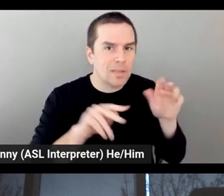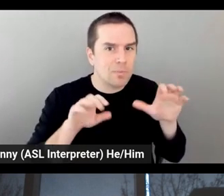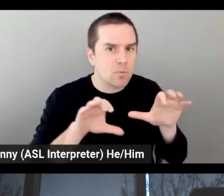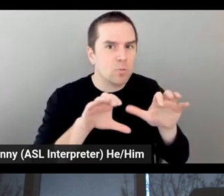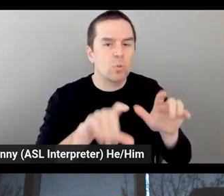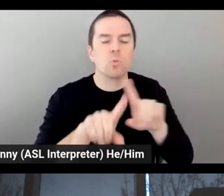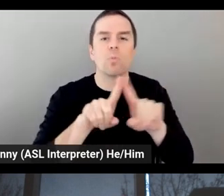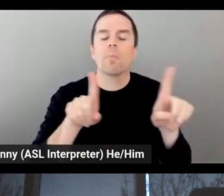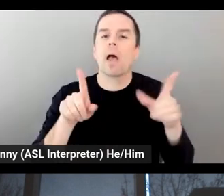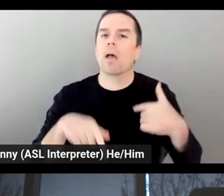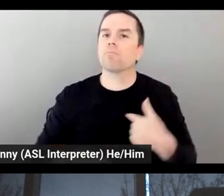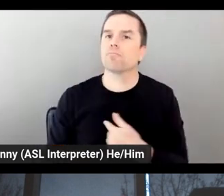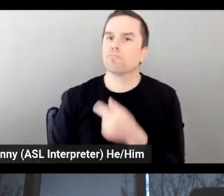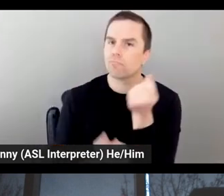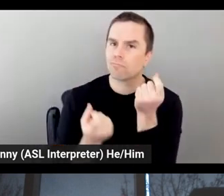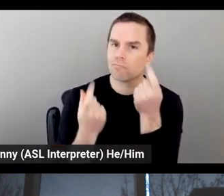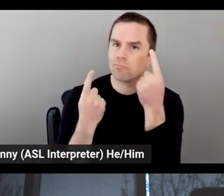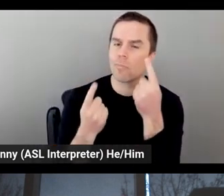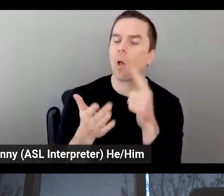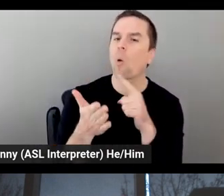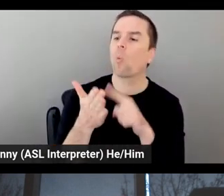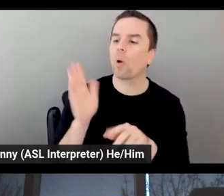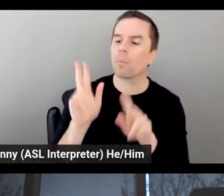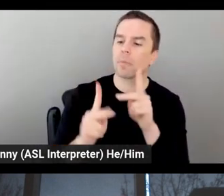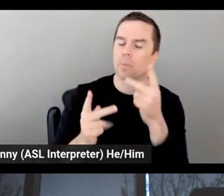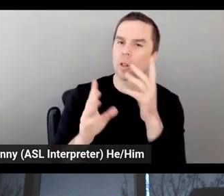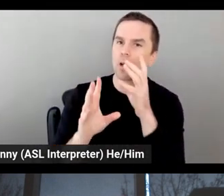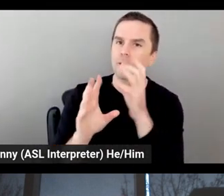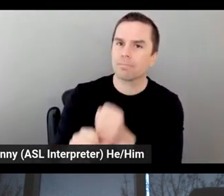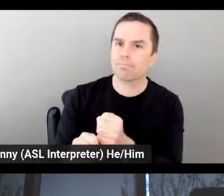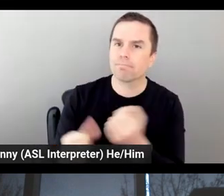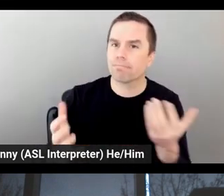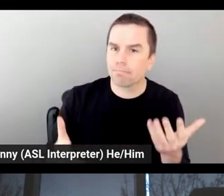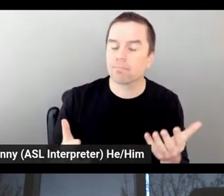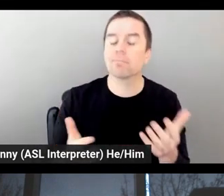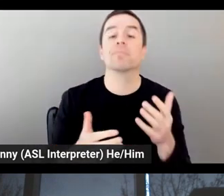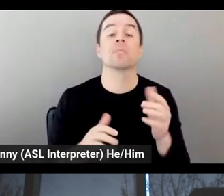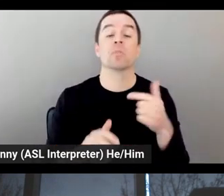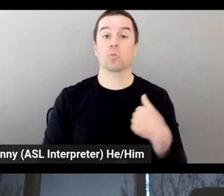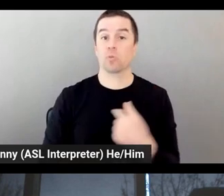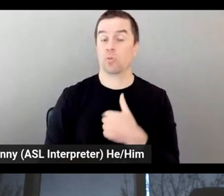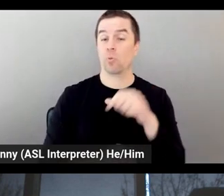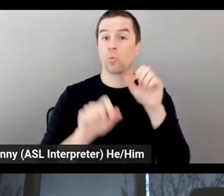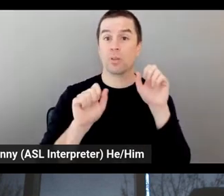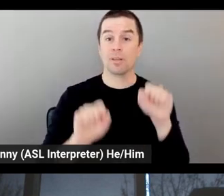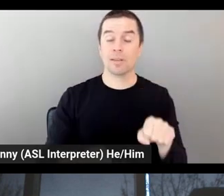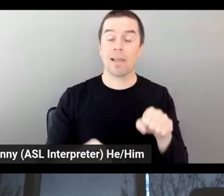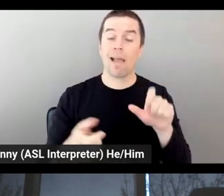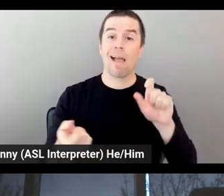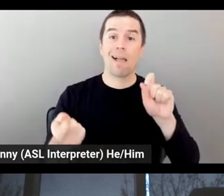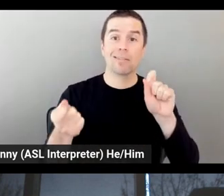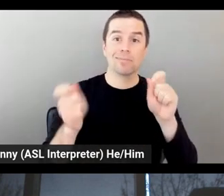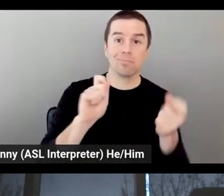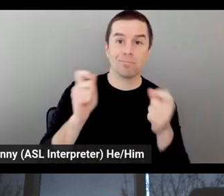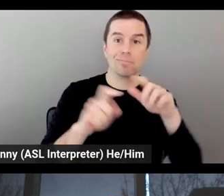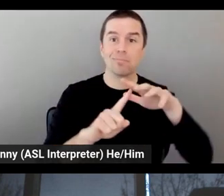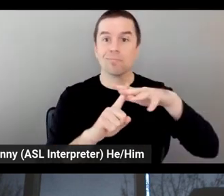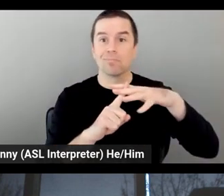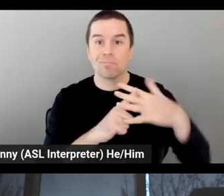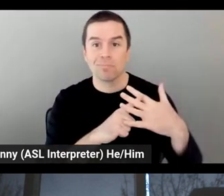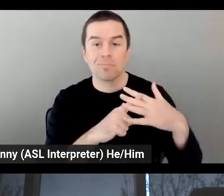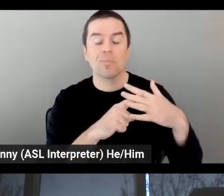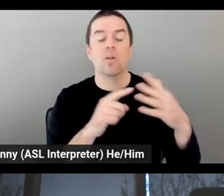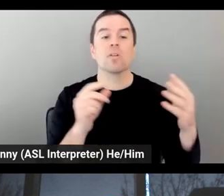are interested in and being even more able to tailor the content to what is really being liked, what the people are